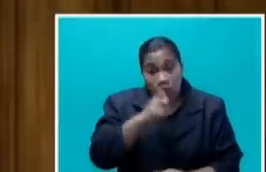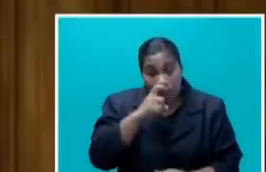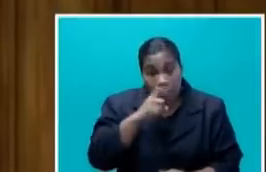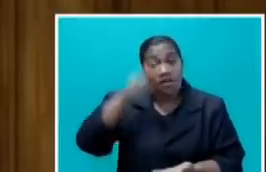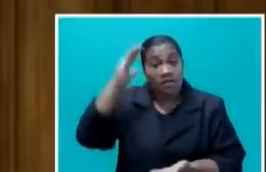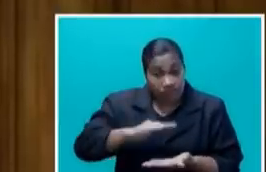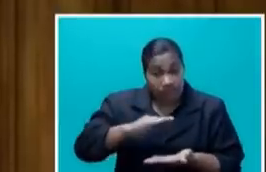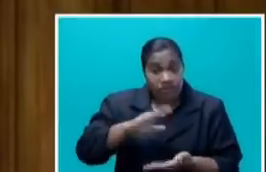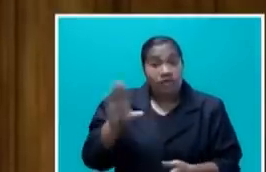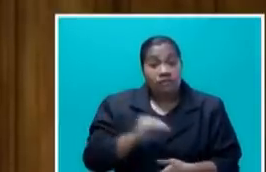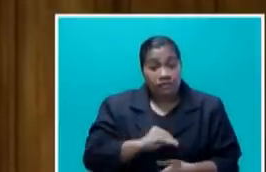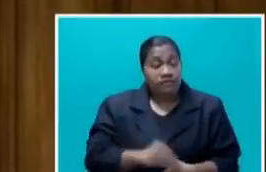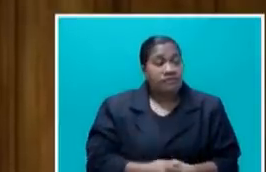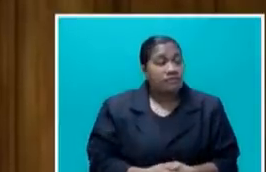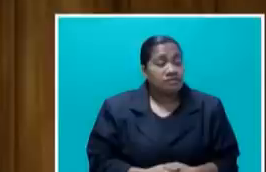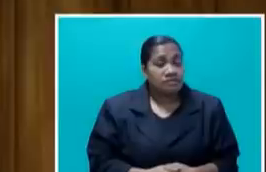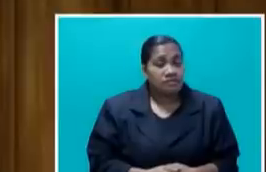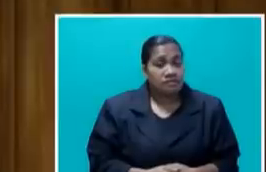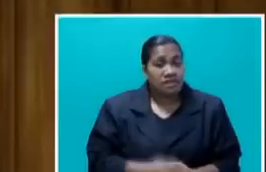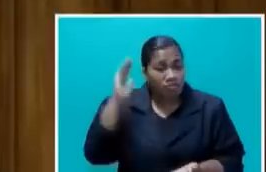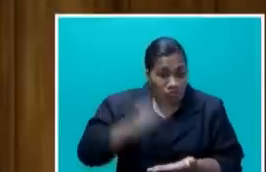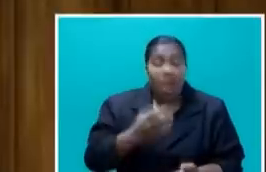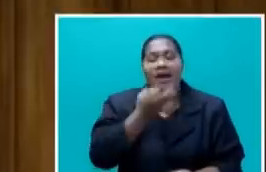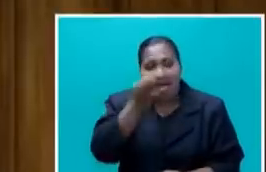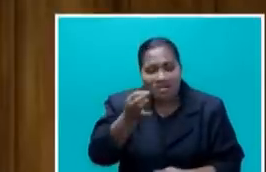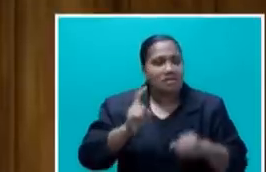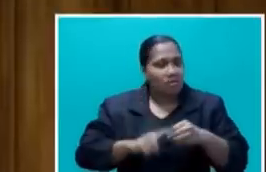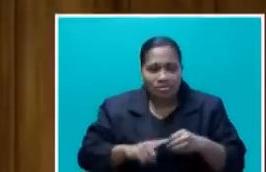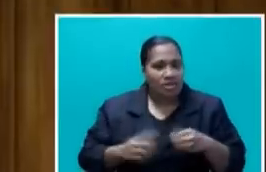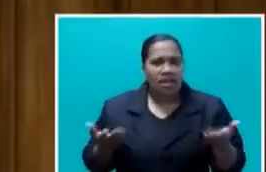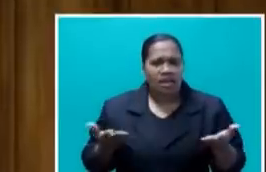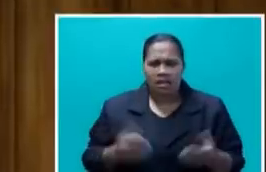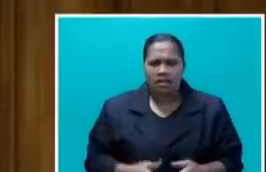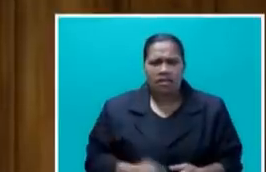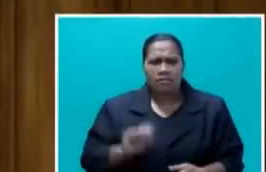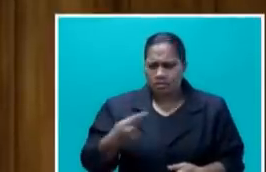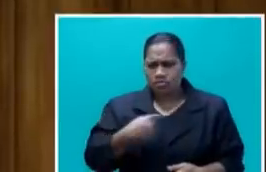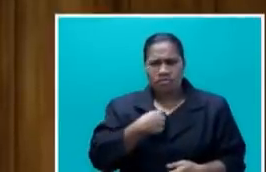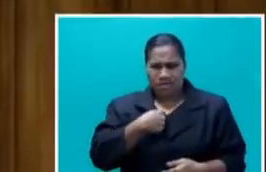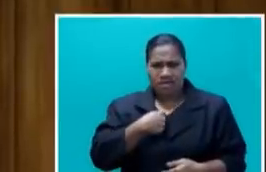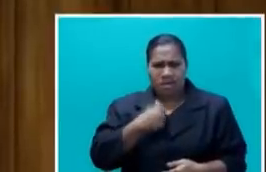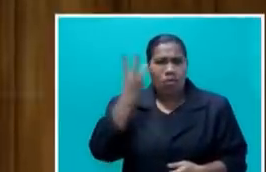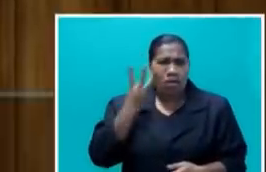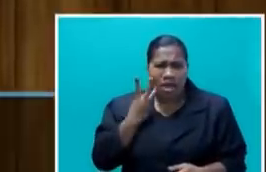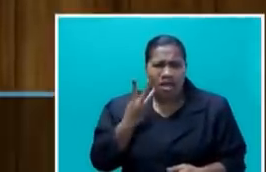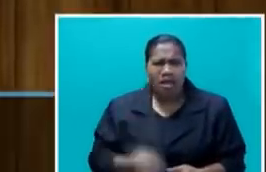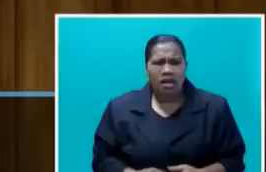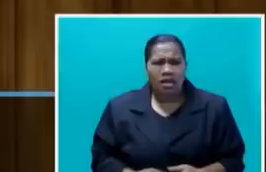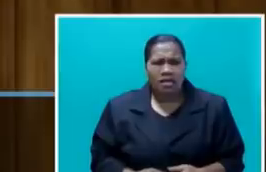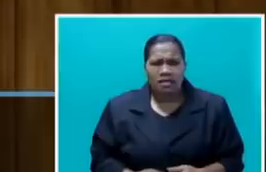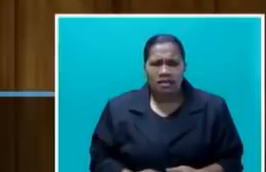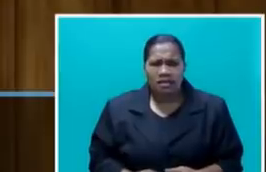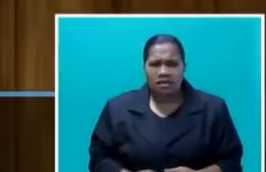dropped from $2 million. I asked a question. But to point to me as a woman, it just